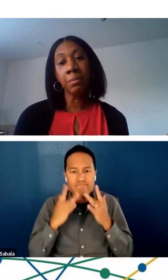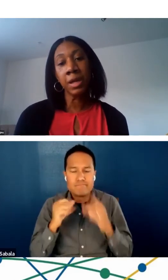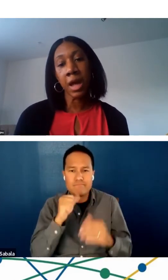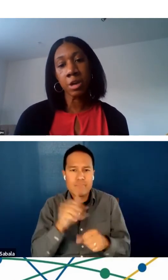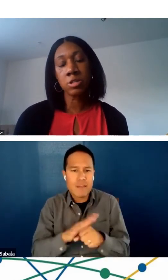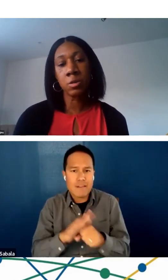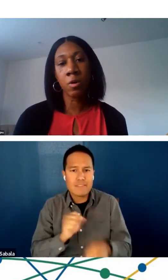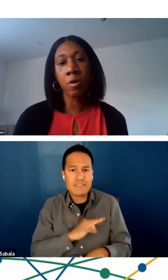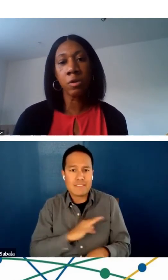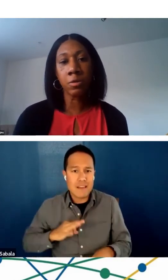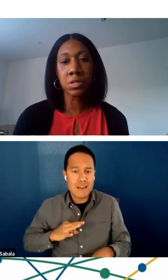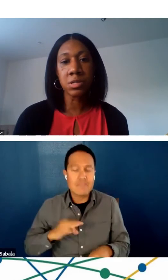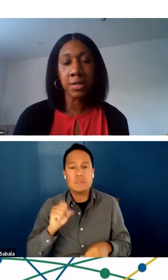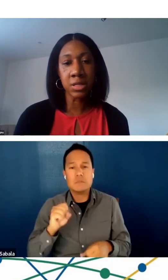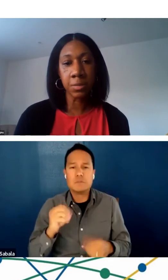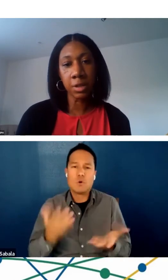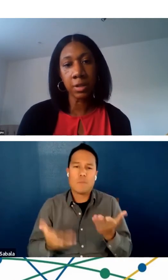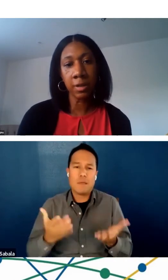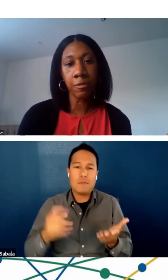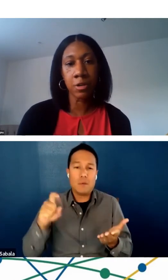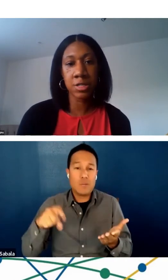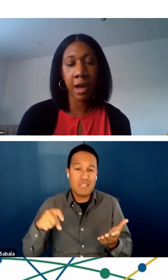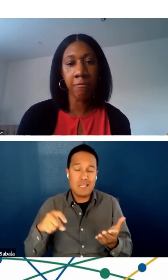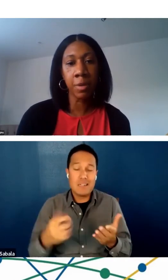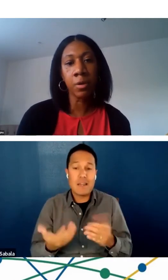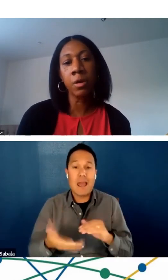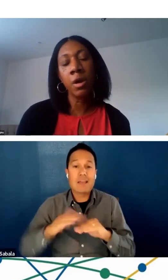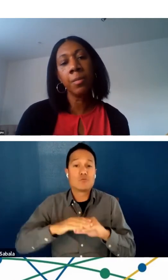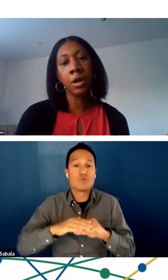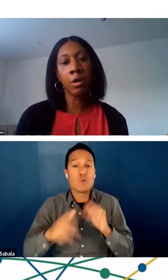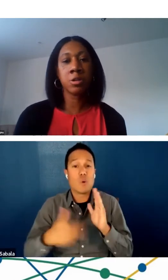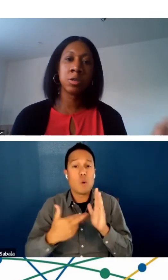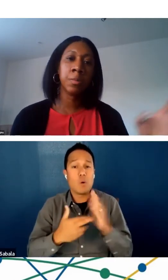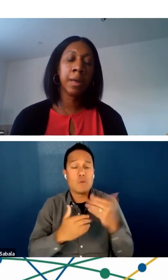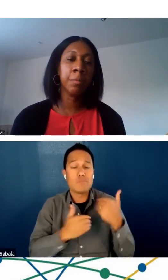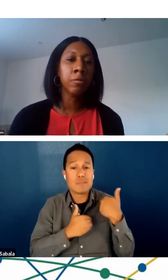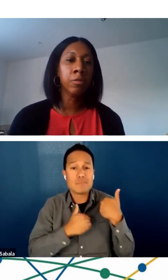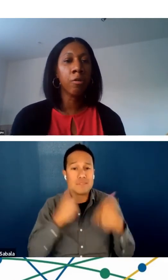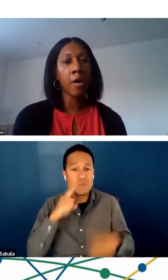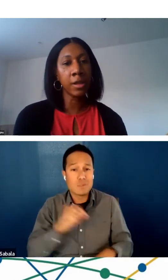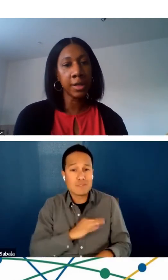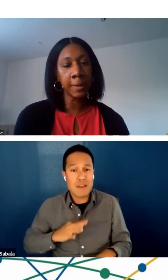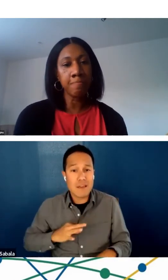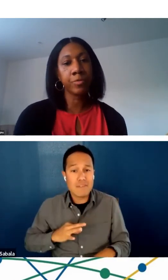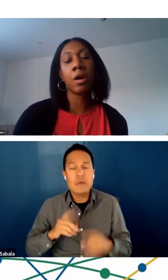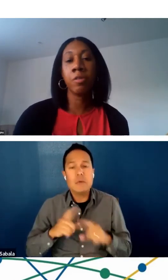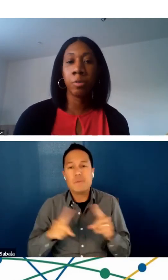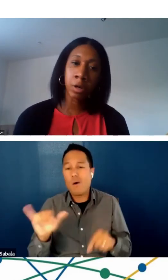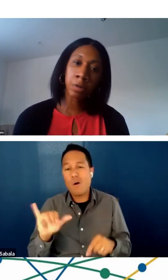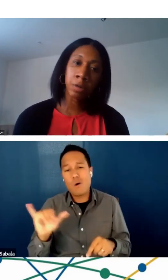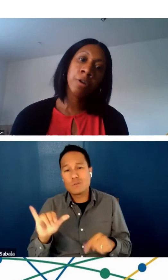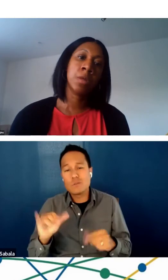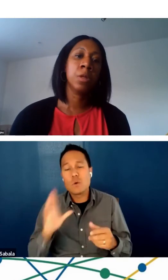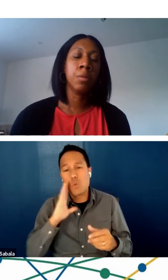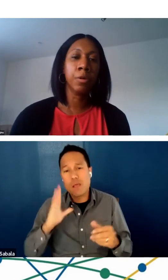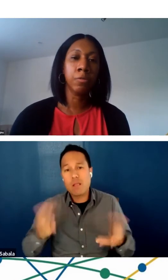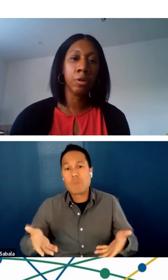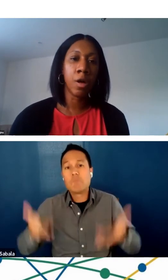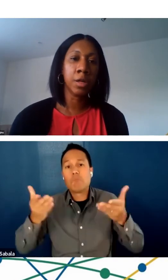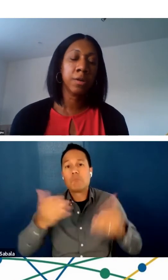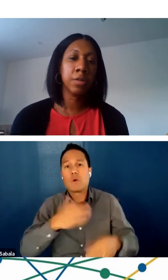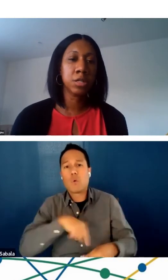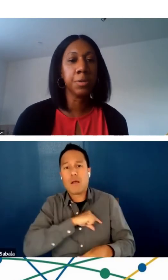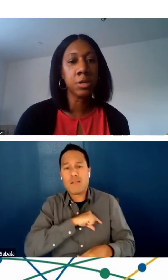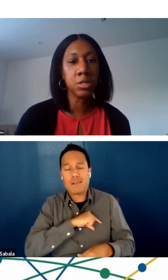it may be an extra role or responsibility for a staff member, but it also may improve the quality of the workflow. may